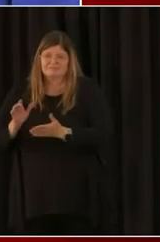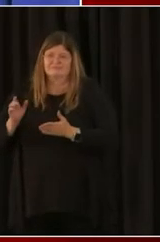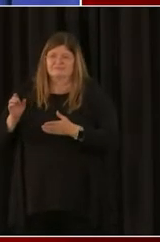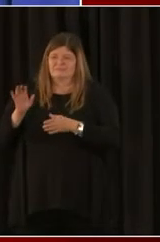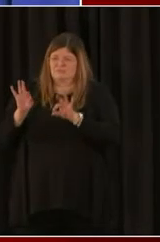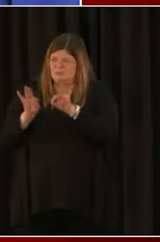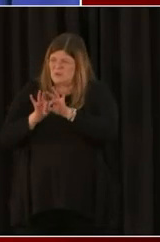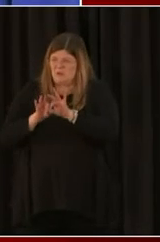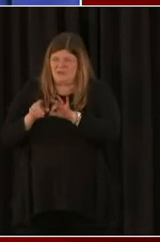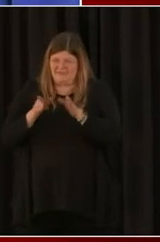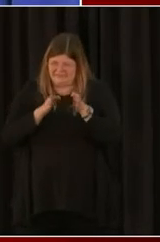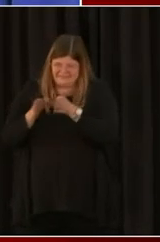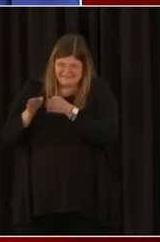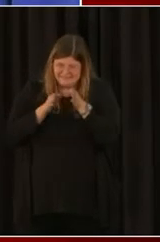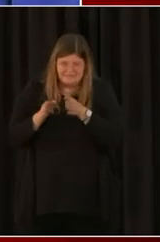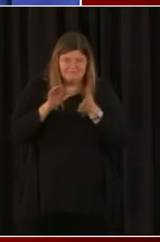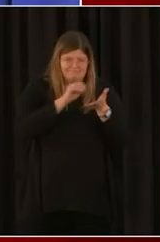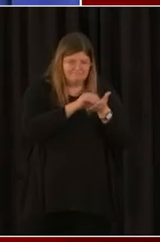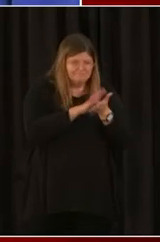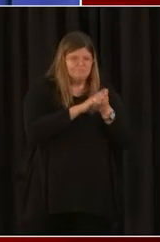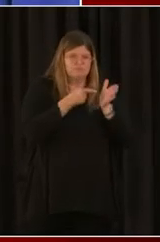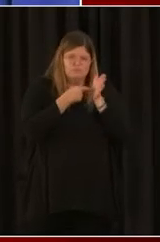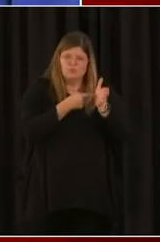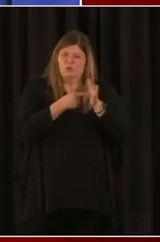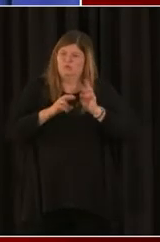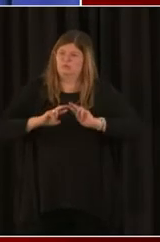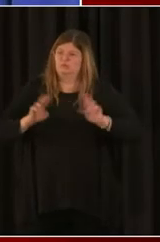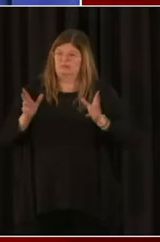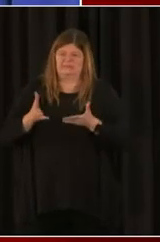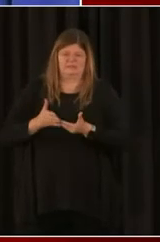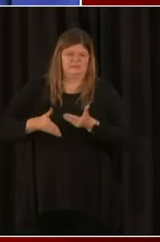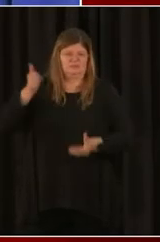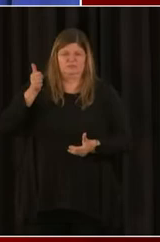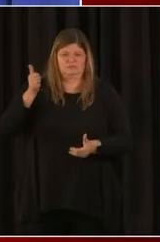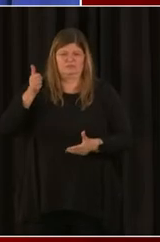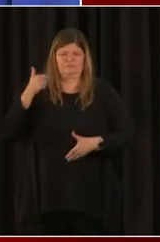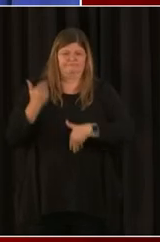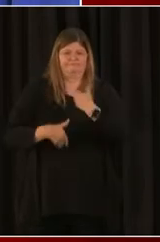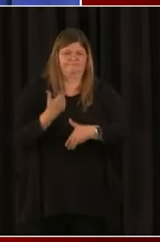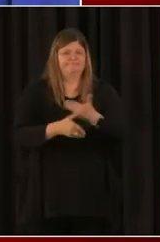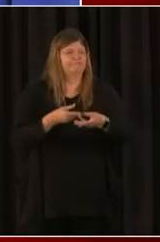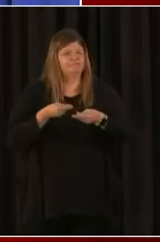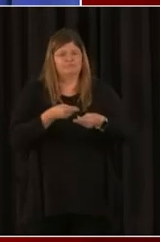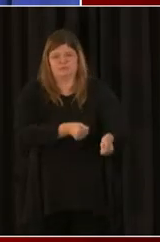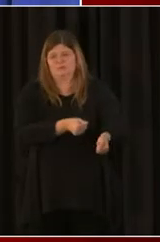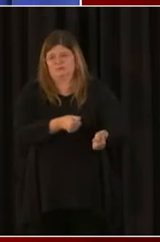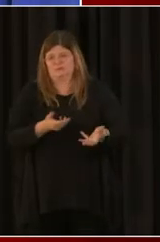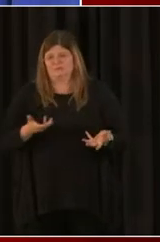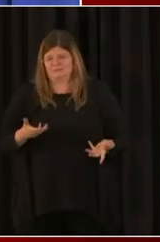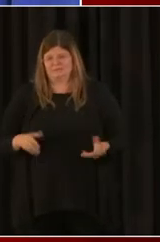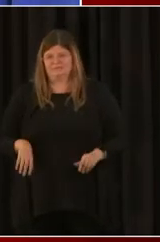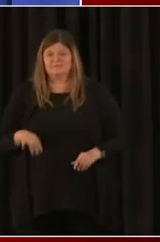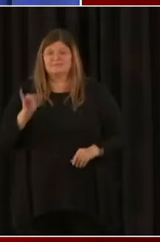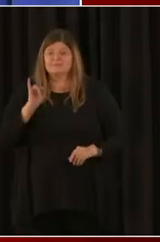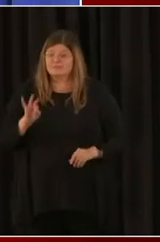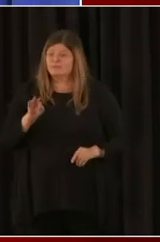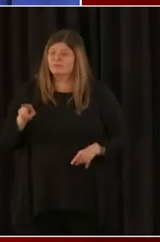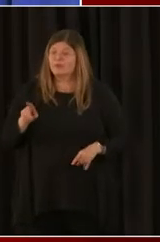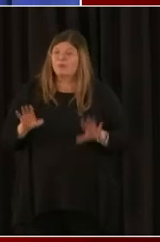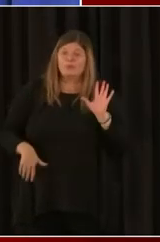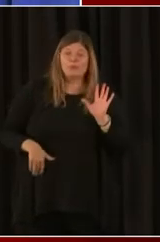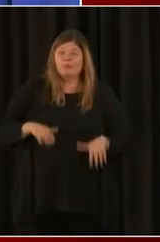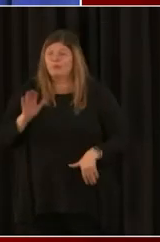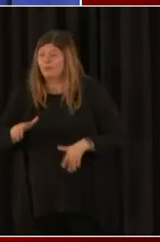the process can run pretty smooth, still tedious, but run smooth. If you are in the process where you have to try to organize